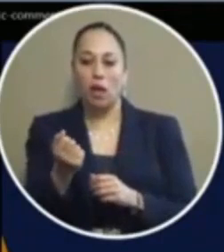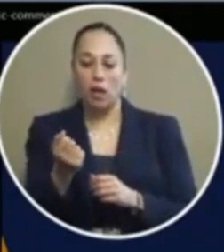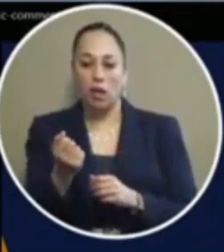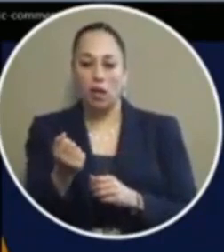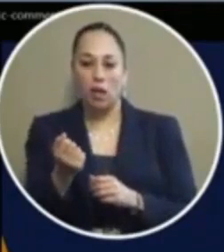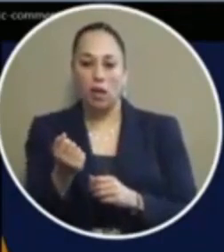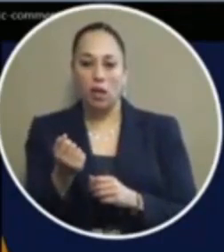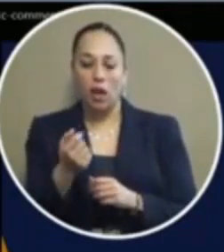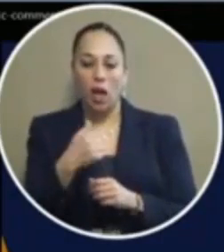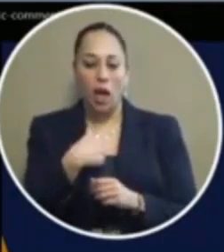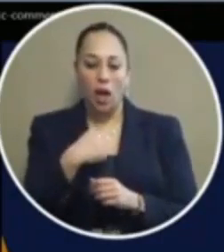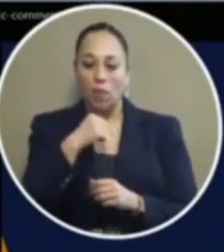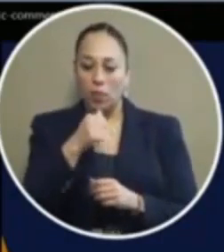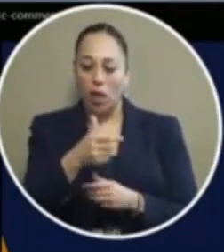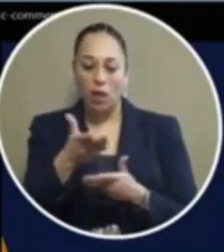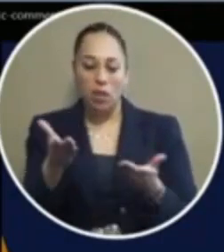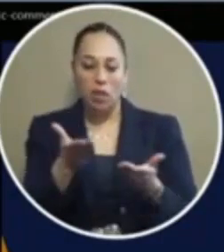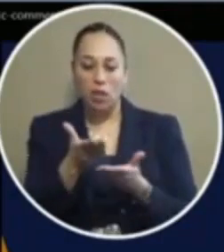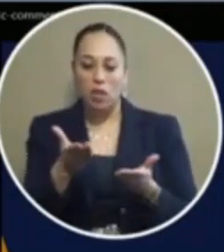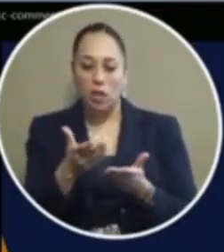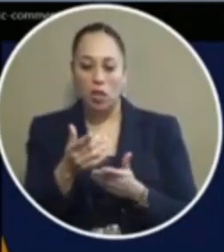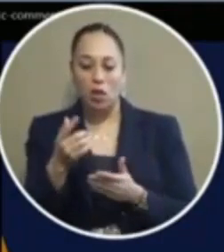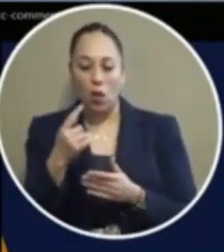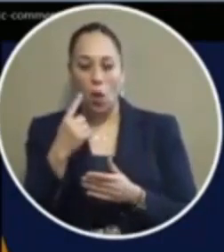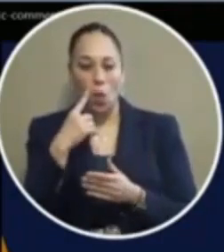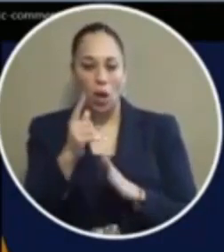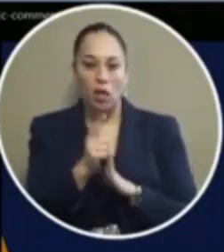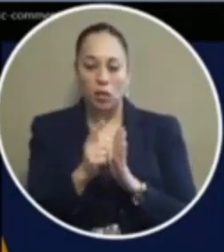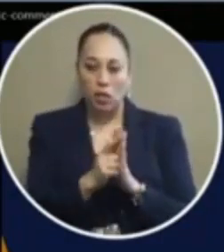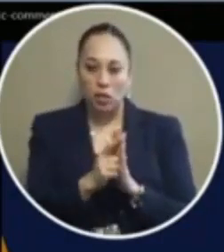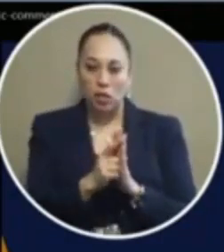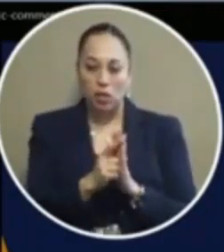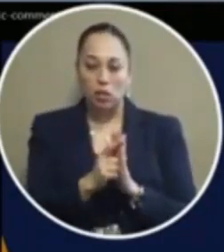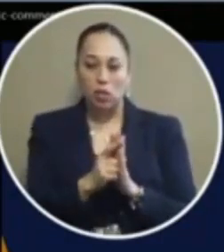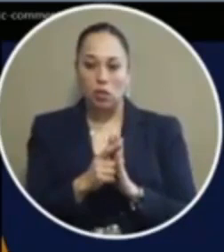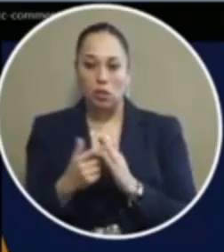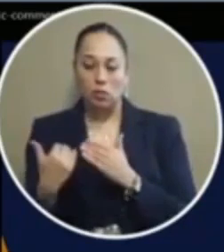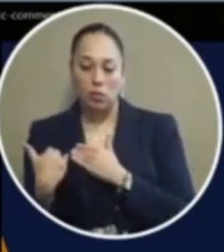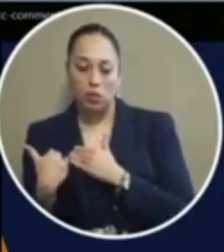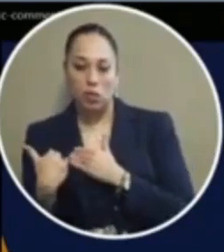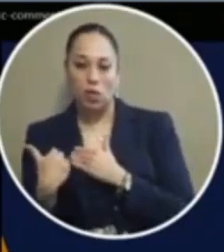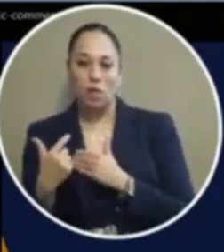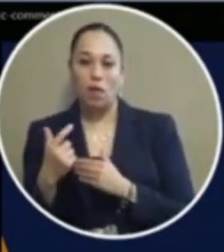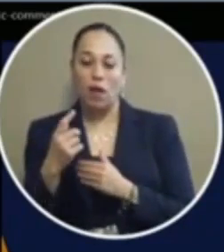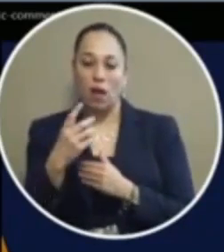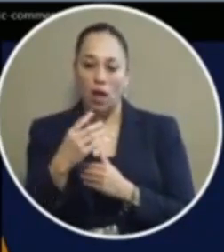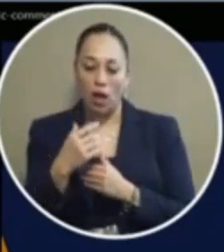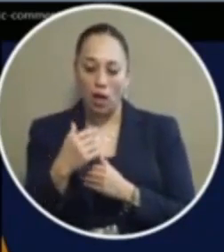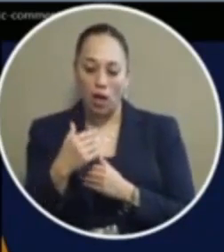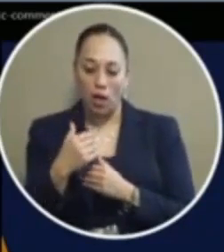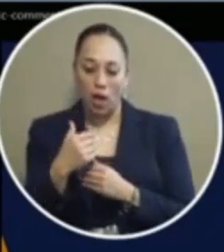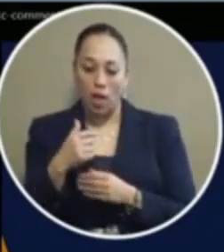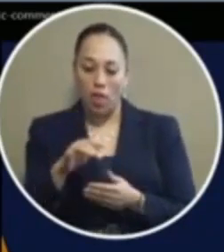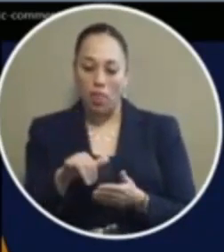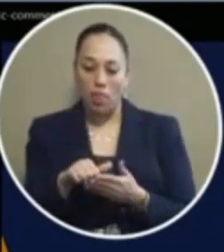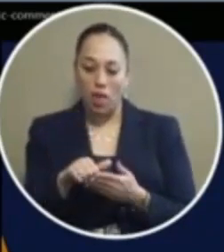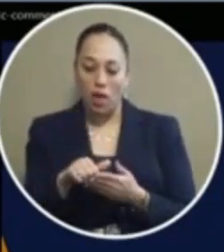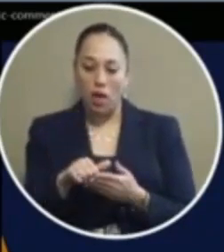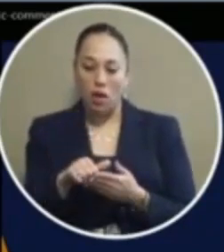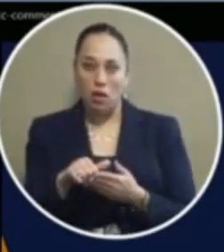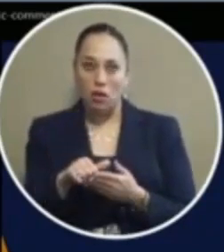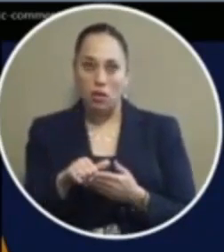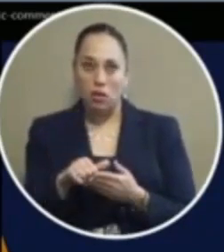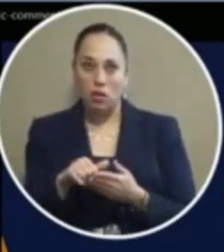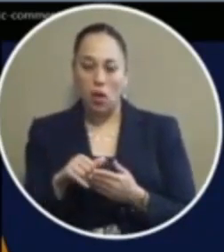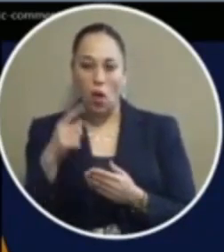not i am not here in favor of legalization for that is outside the purview of council i'm speaking to you today as a citizen concerned